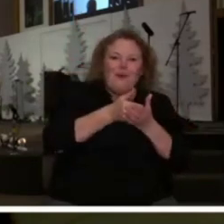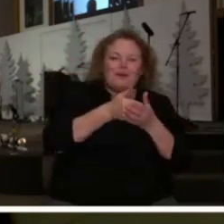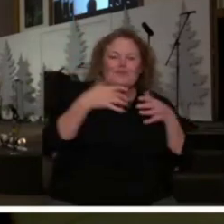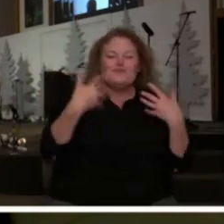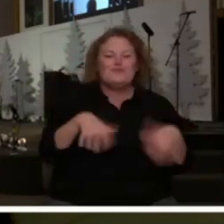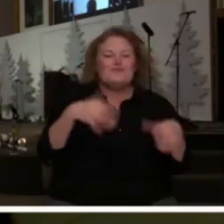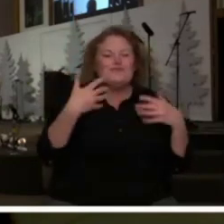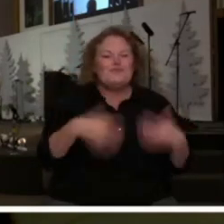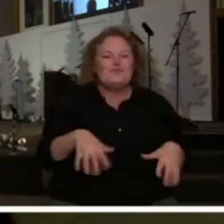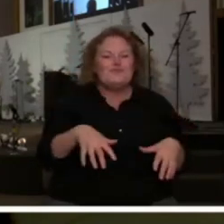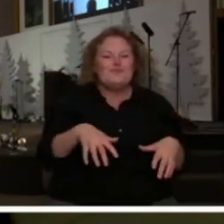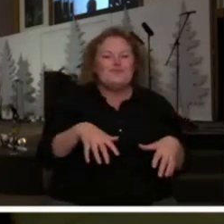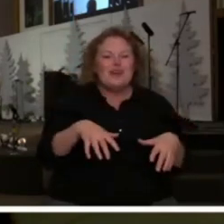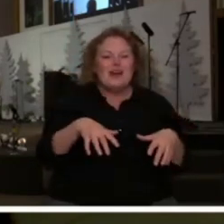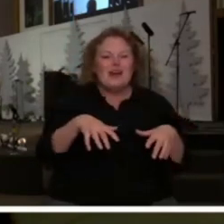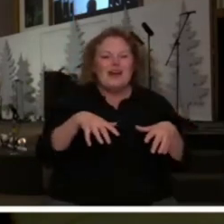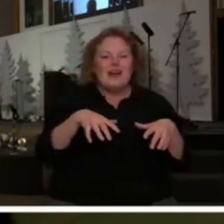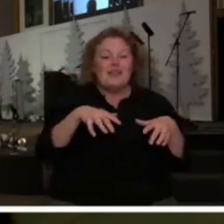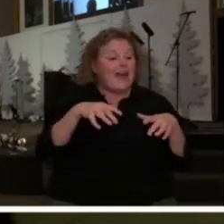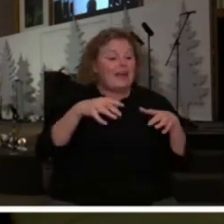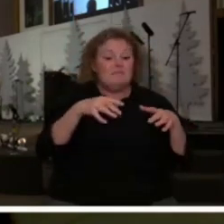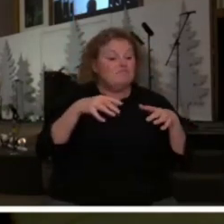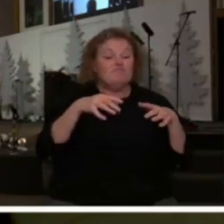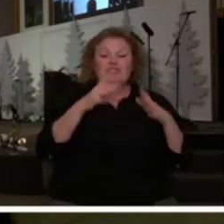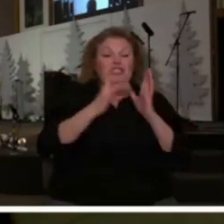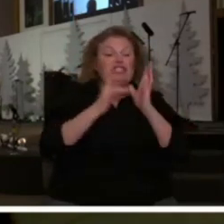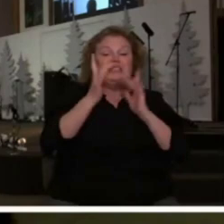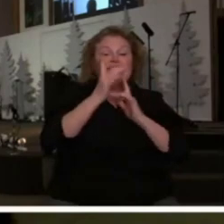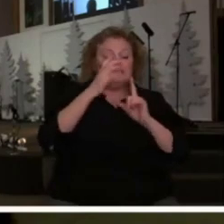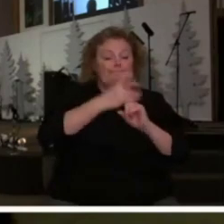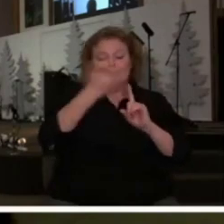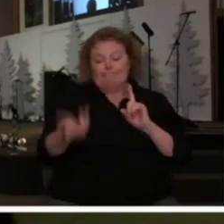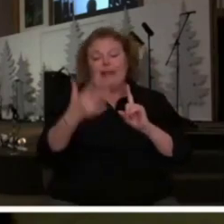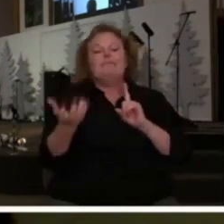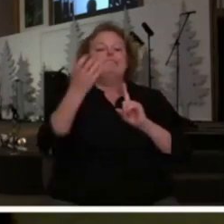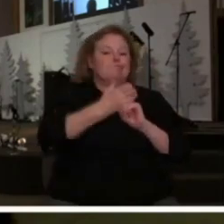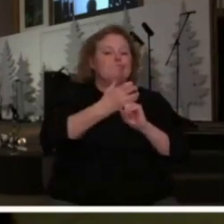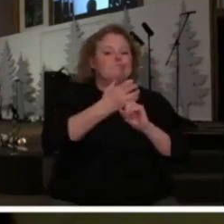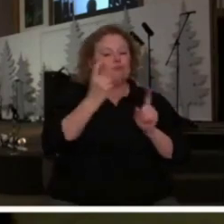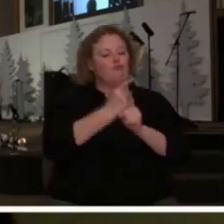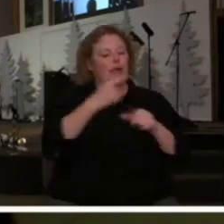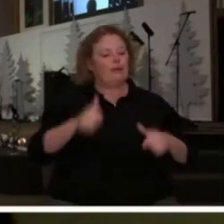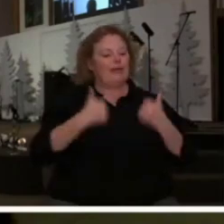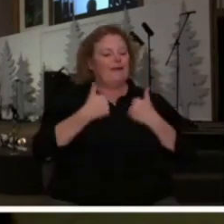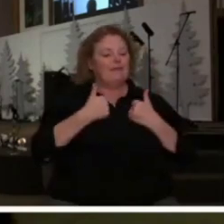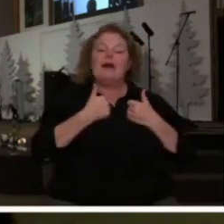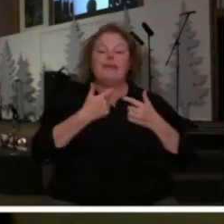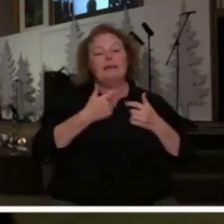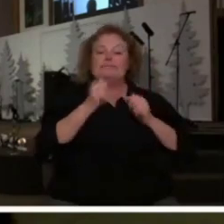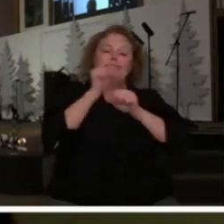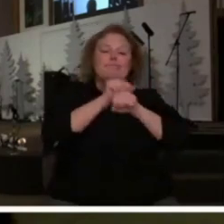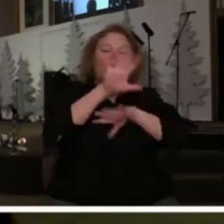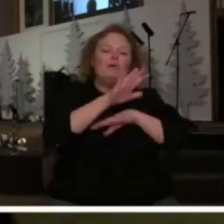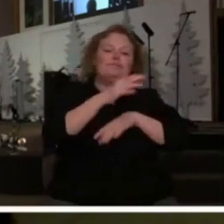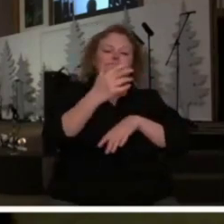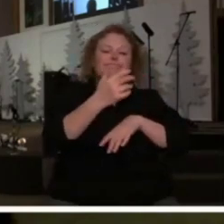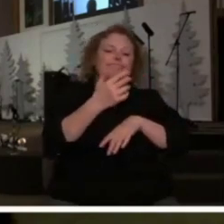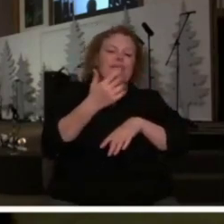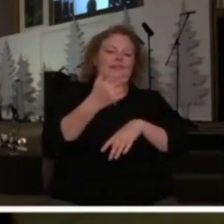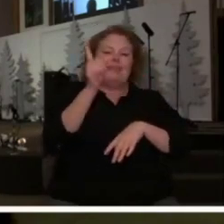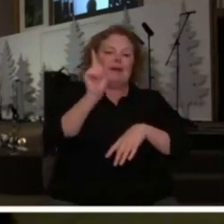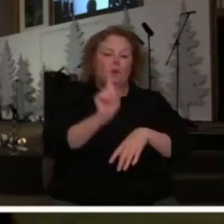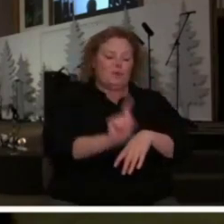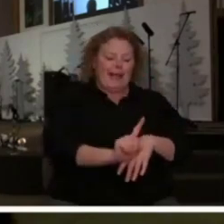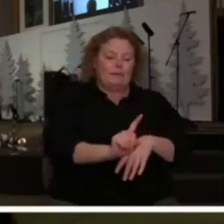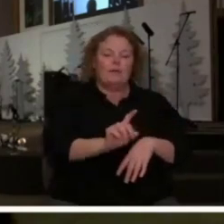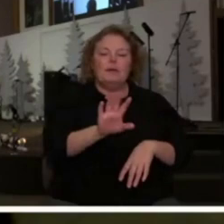and then after that Jesus takes off the garb of heaven puts back on the garb of humanity and walks with Him down the mountain and tells them don't tell anybody